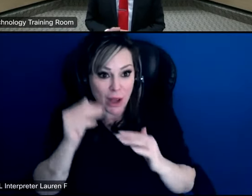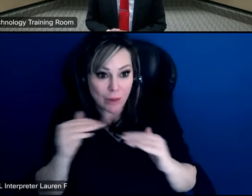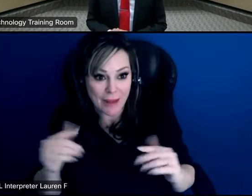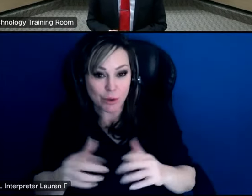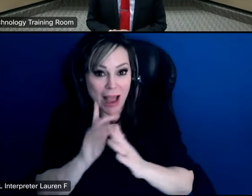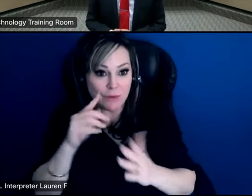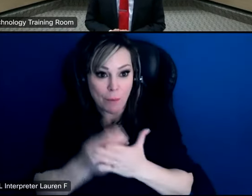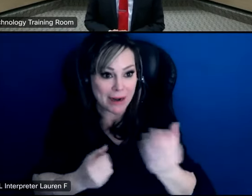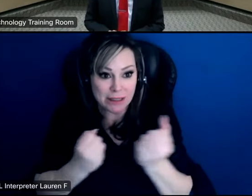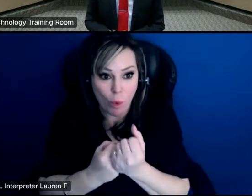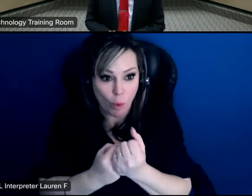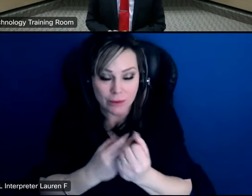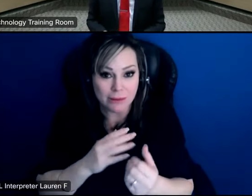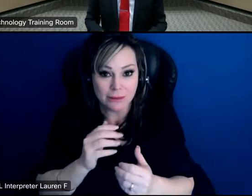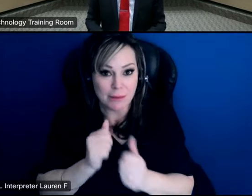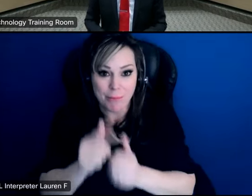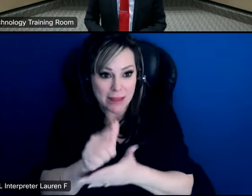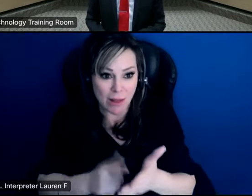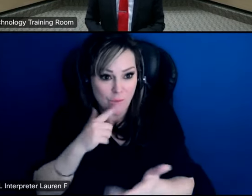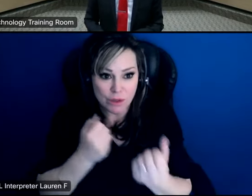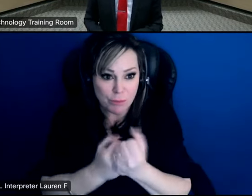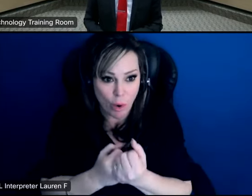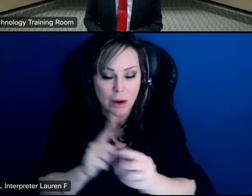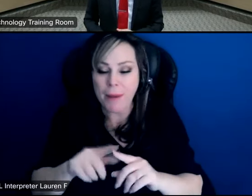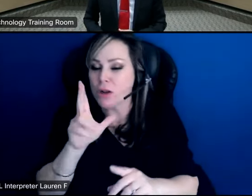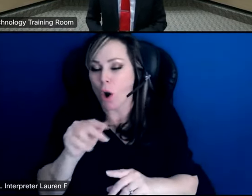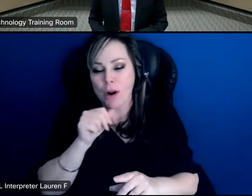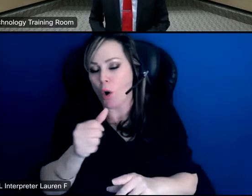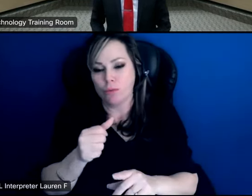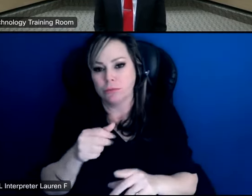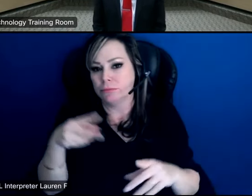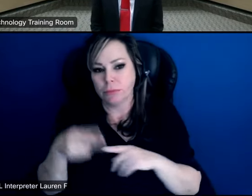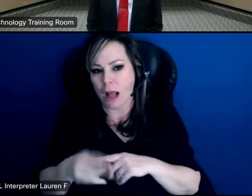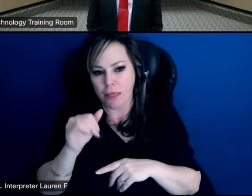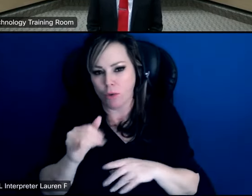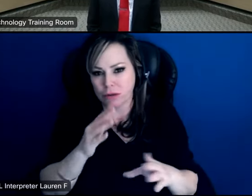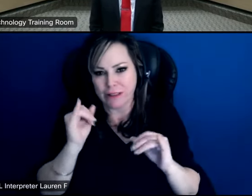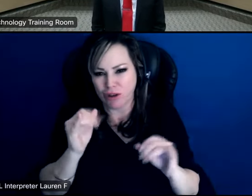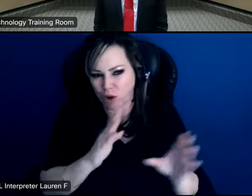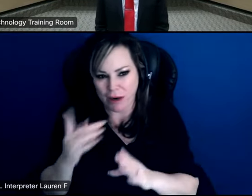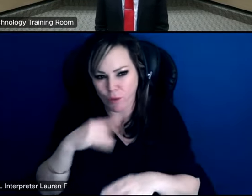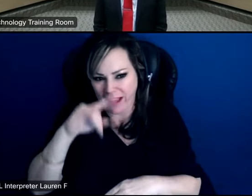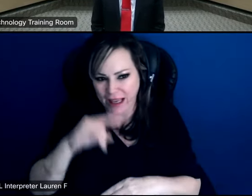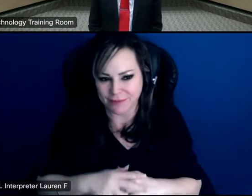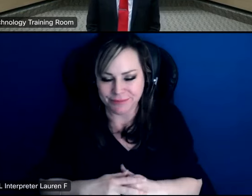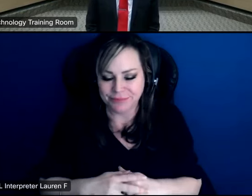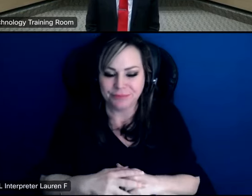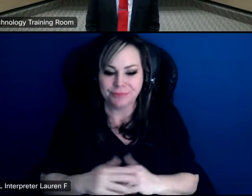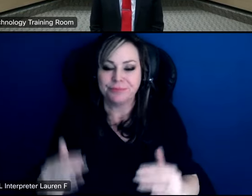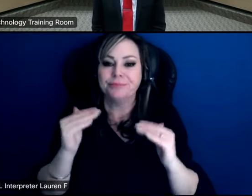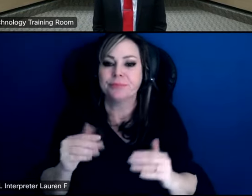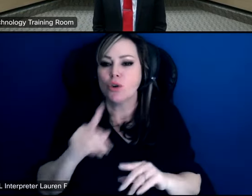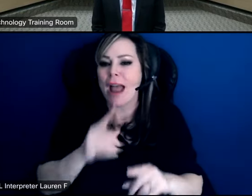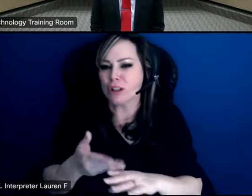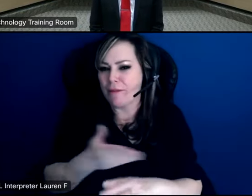we're not impacting the instructional arrangements for for the kiddos and i know this question was i think you